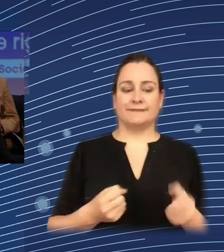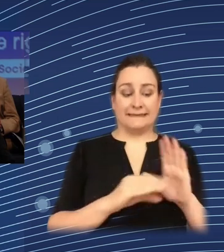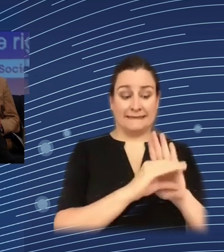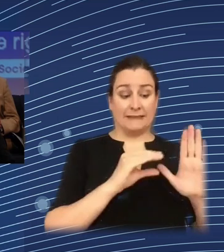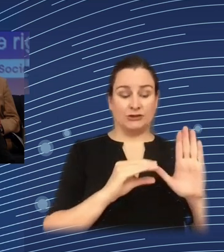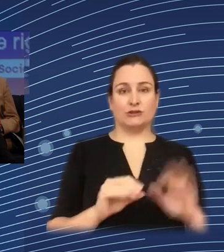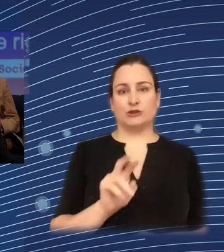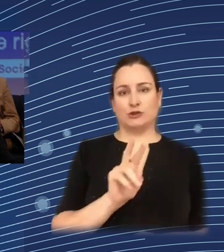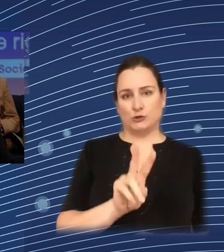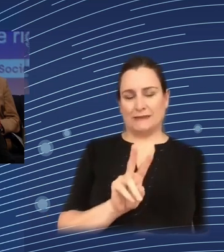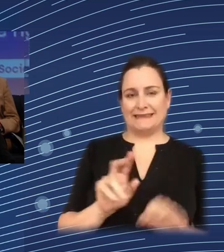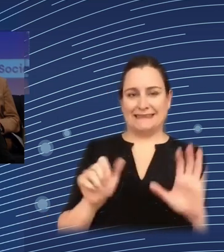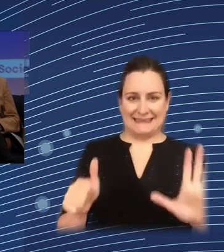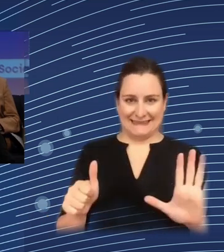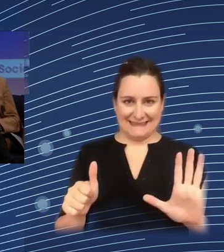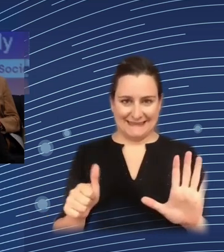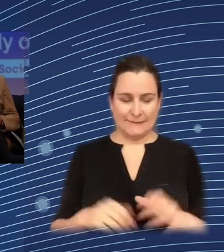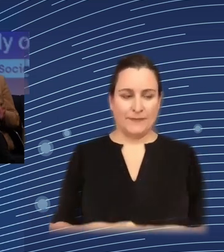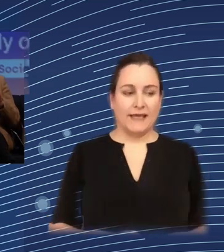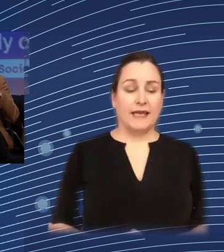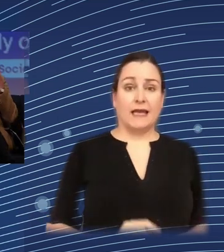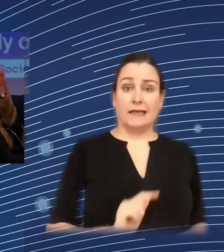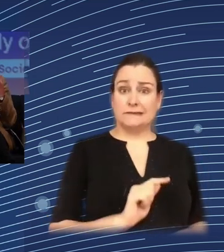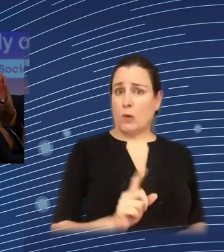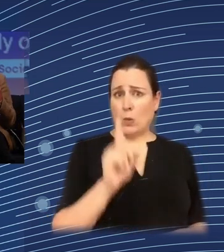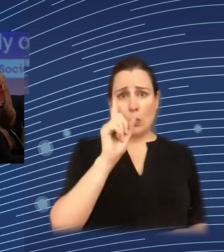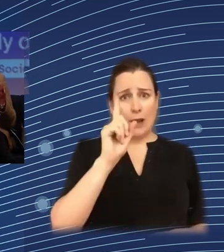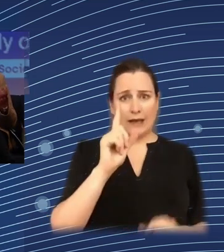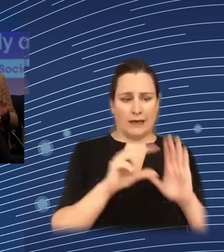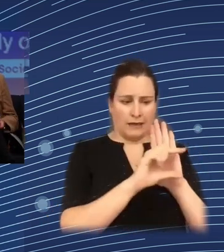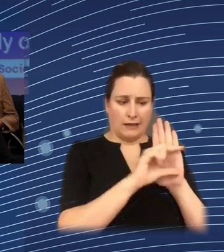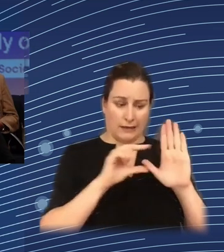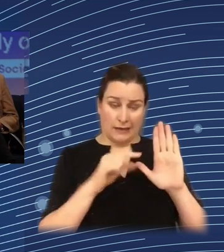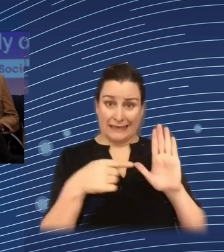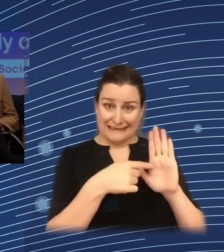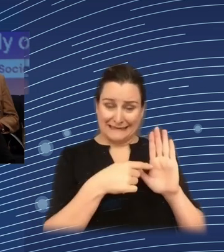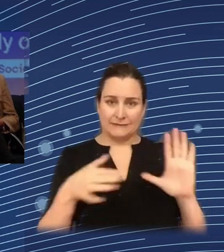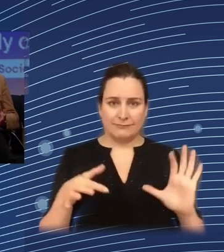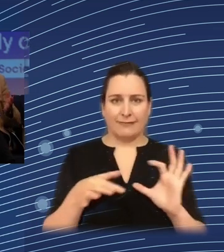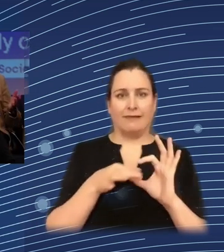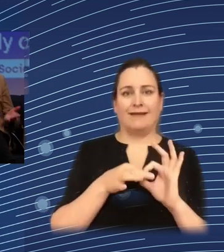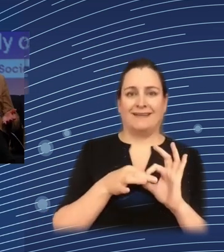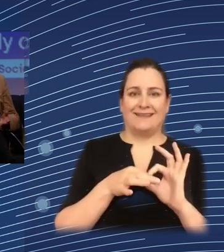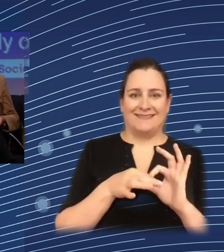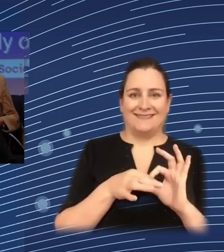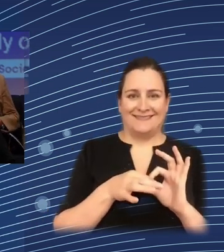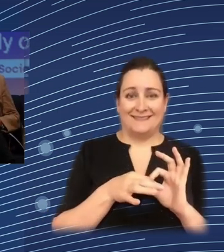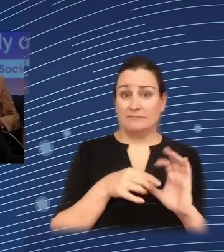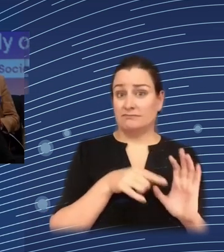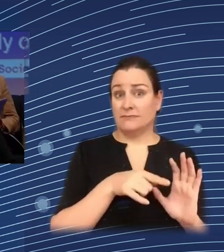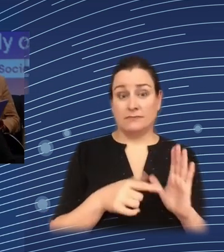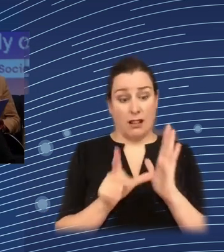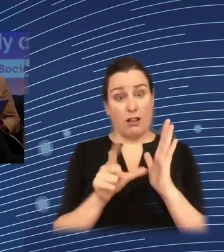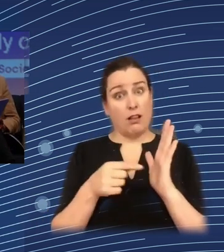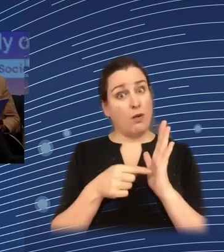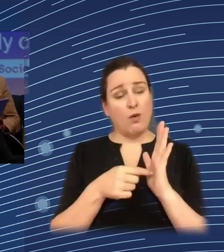single provision and that's really uh its law uh from another time i would say